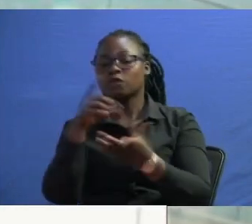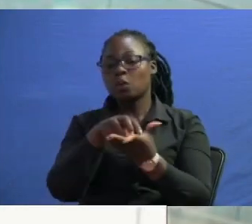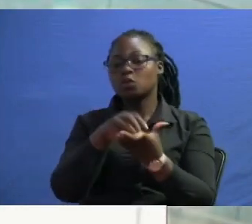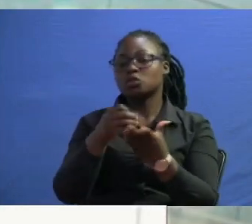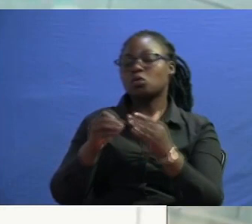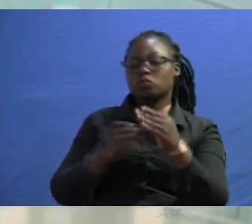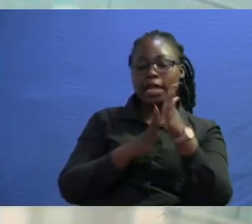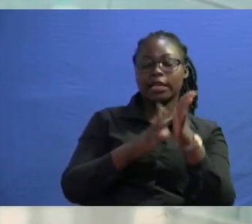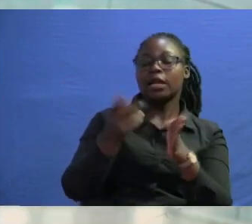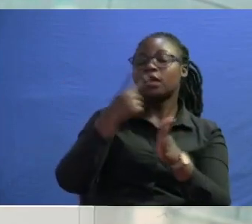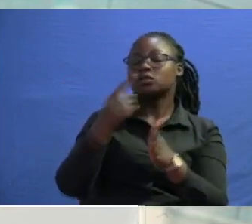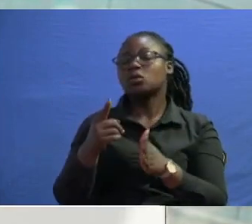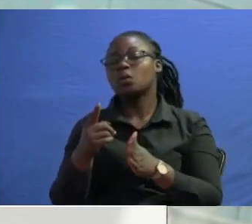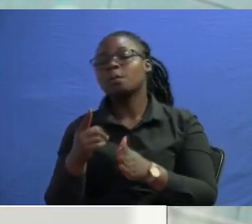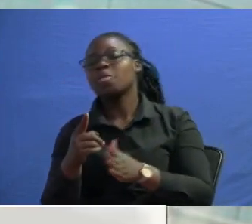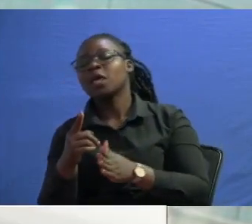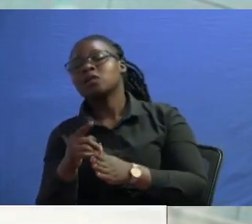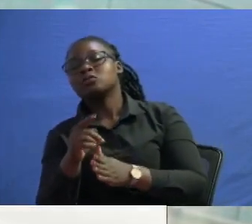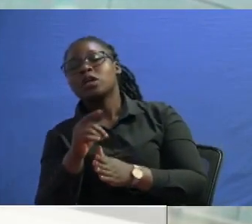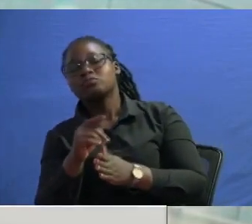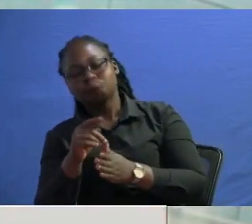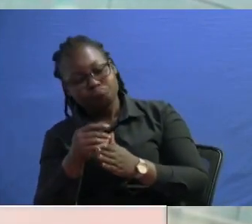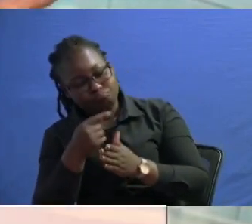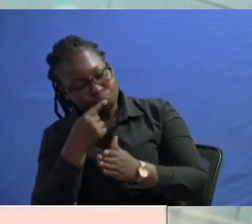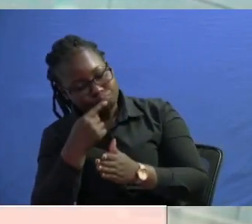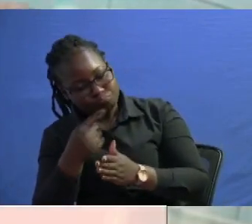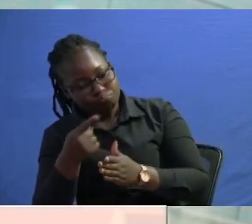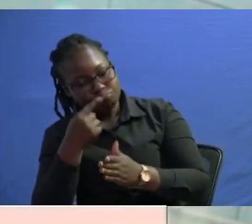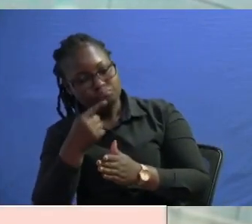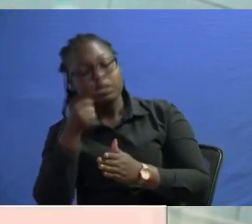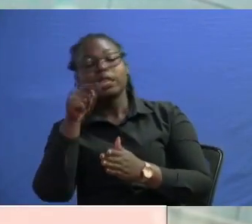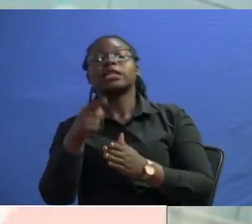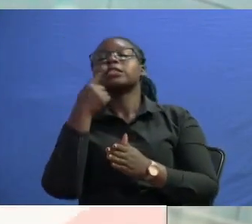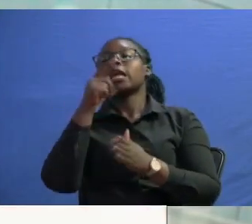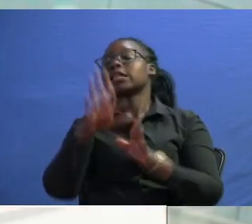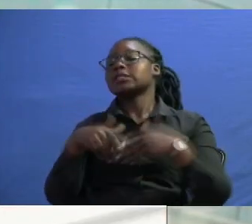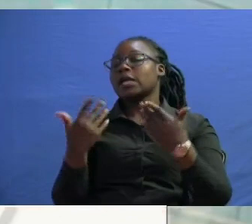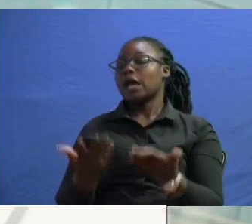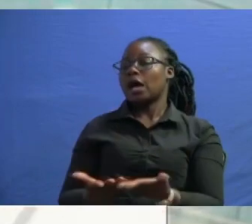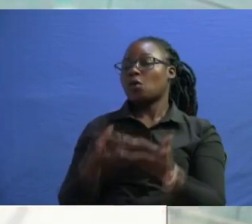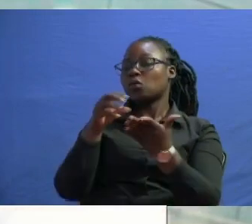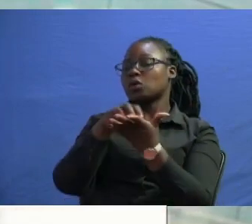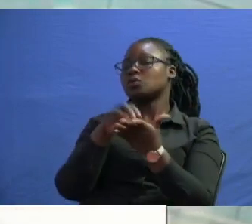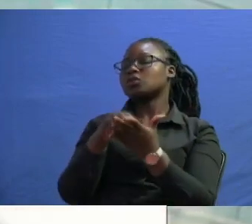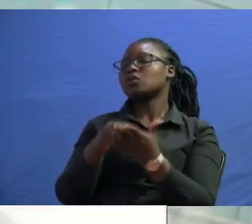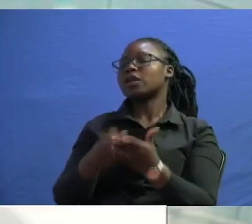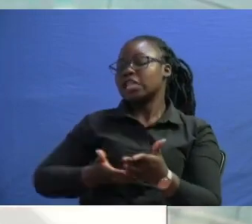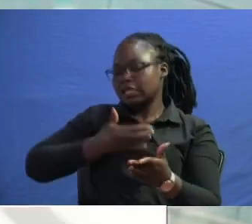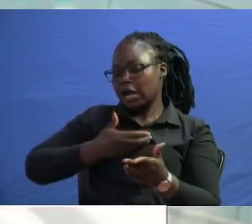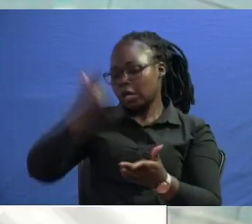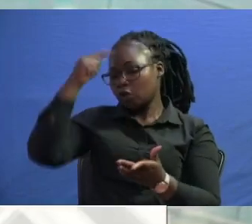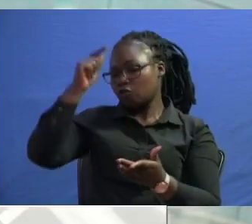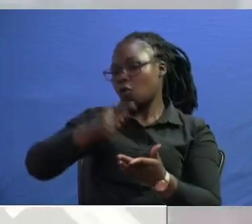leader so all right he played to there he played them properly and this is one this one tells you how our opposition is hungry for power